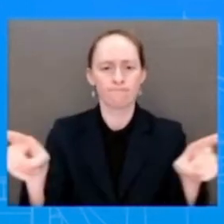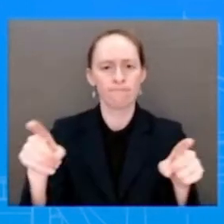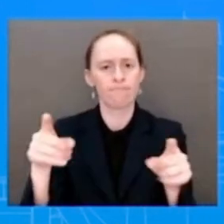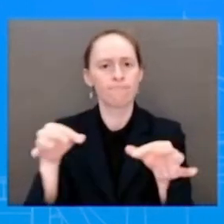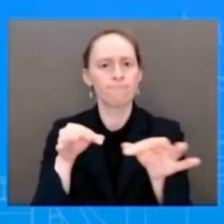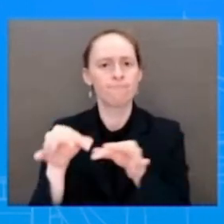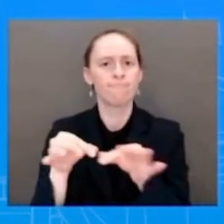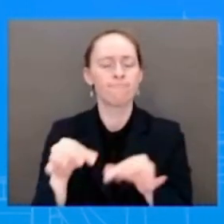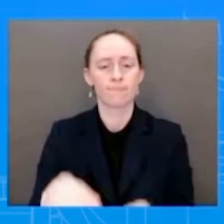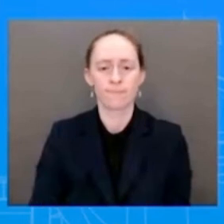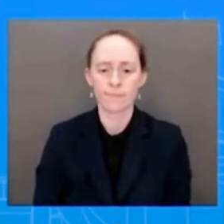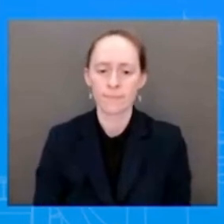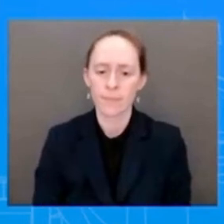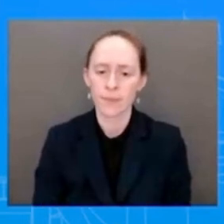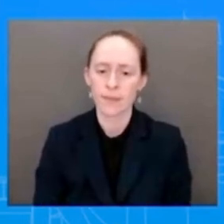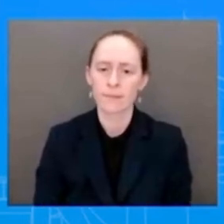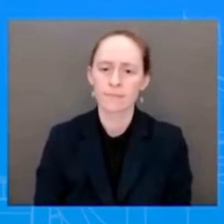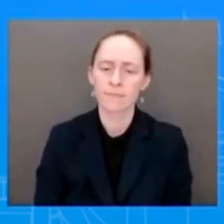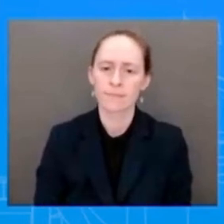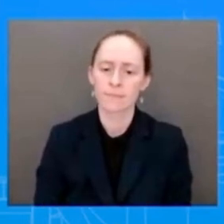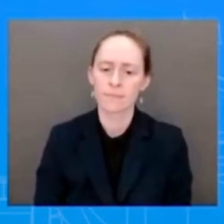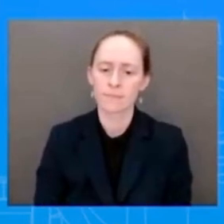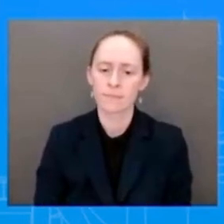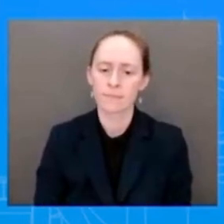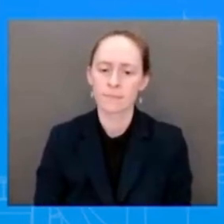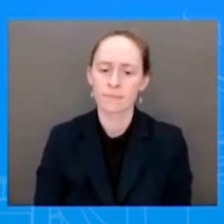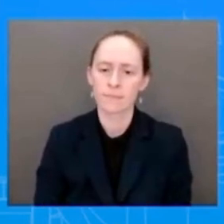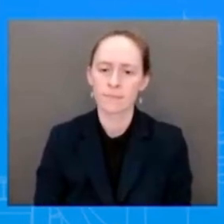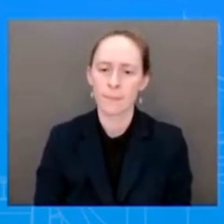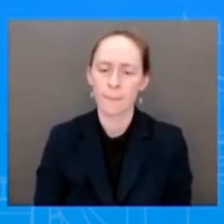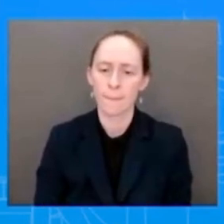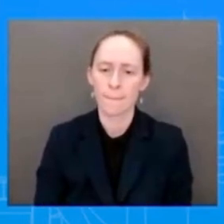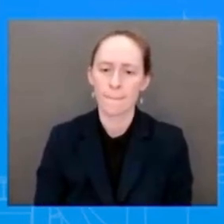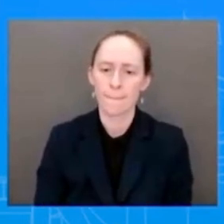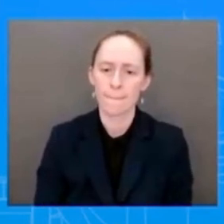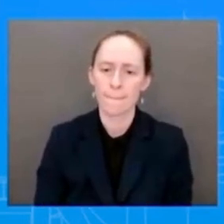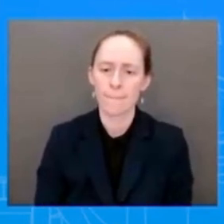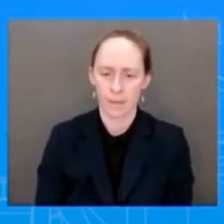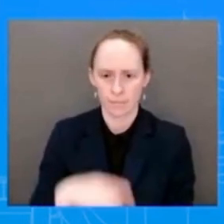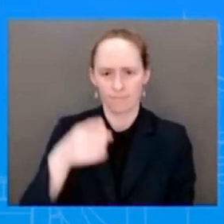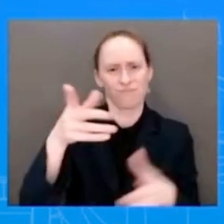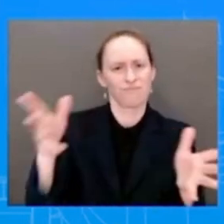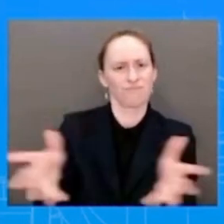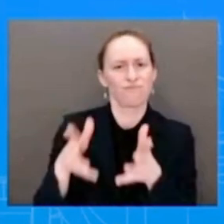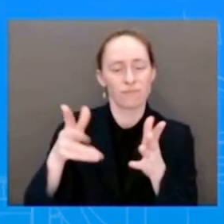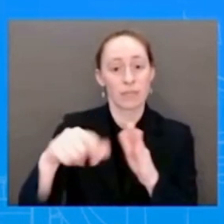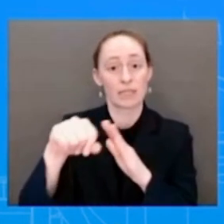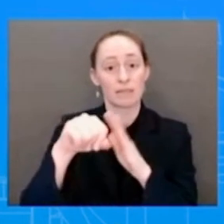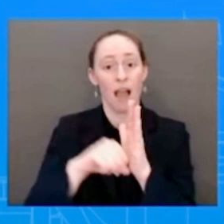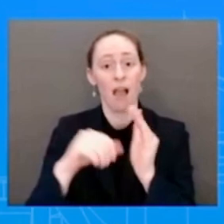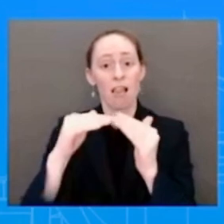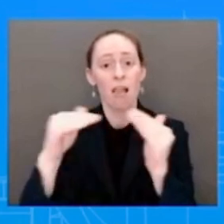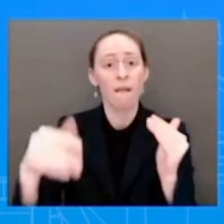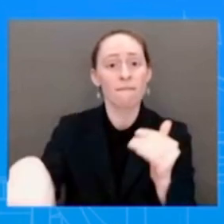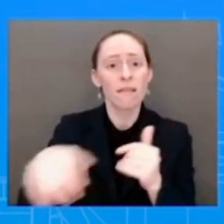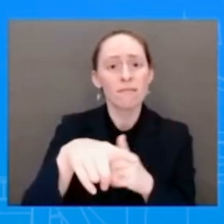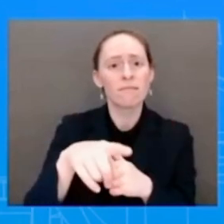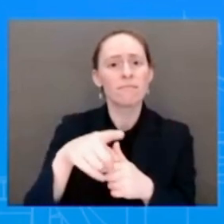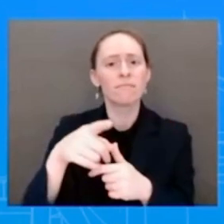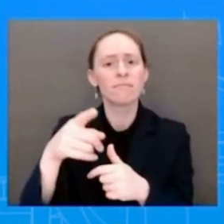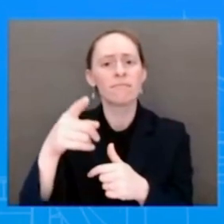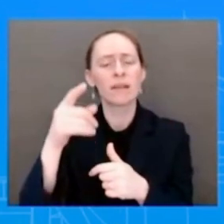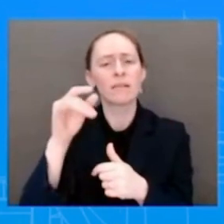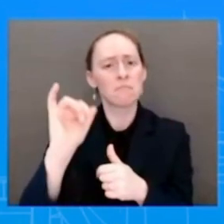state-level leaders and working against legislation that restricts abortion. Can you be more specific about what that means, how you're